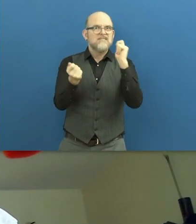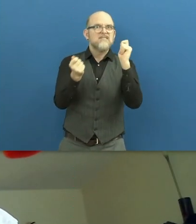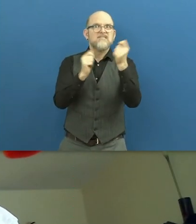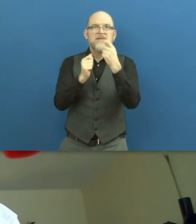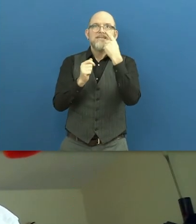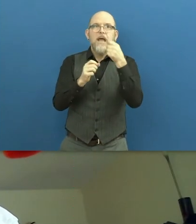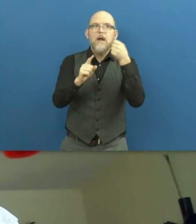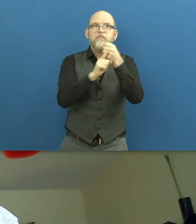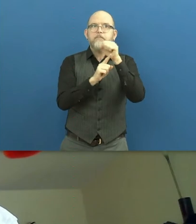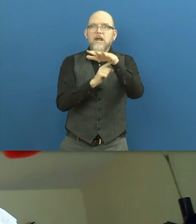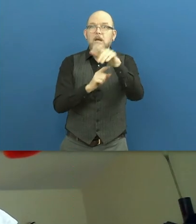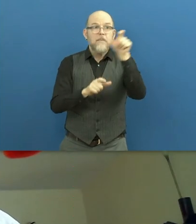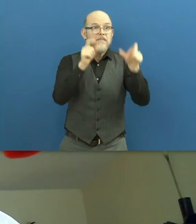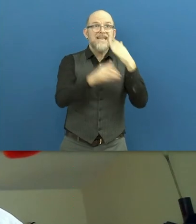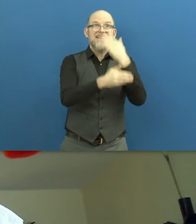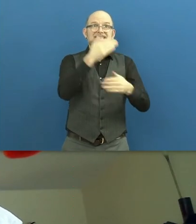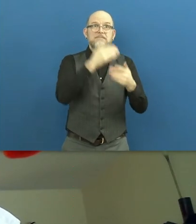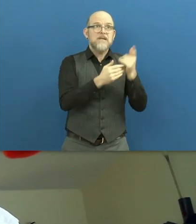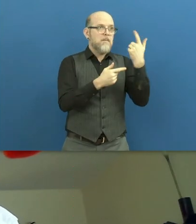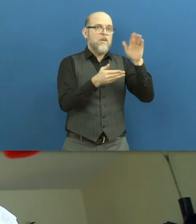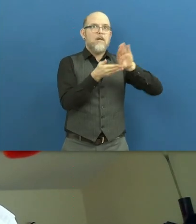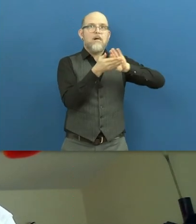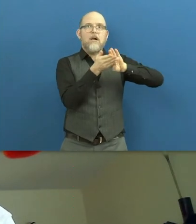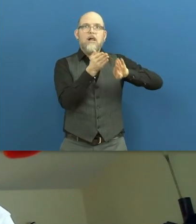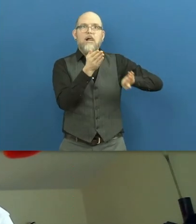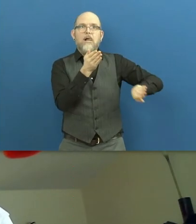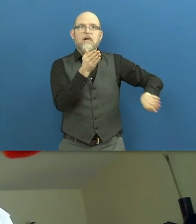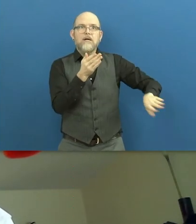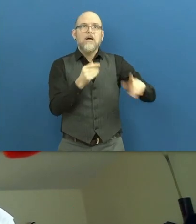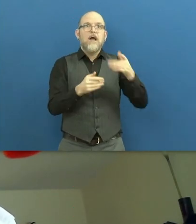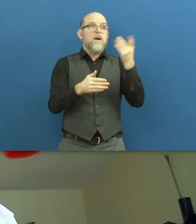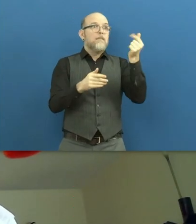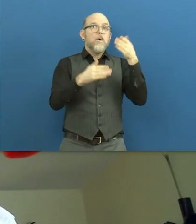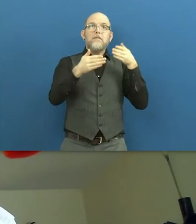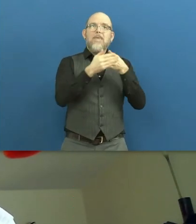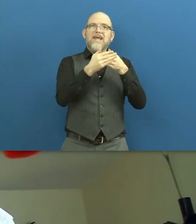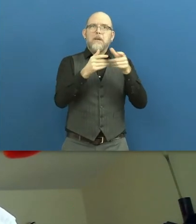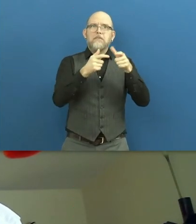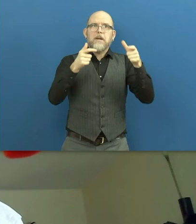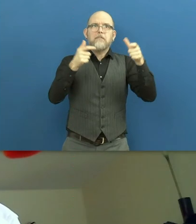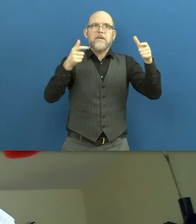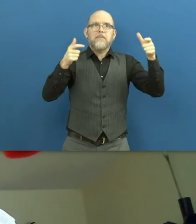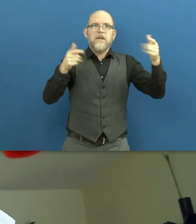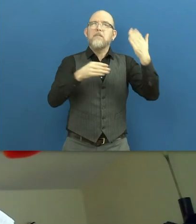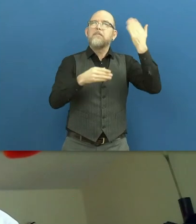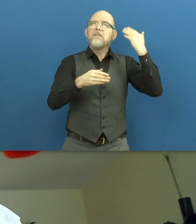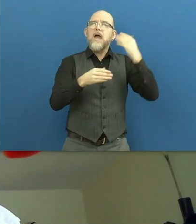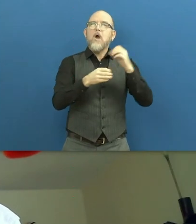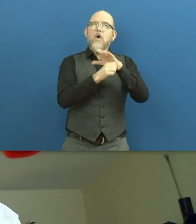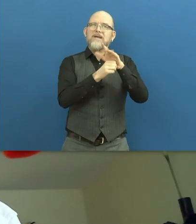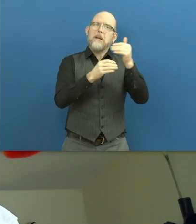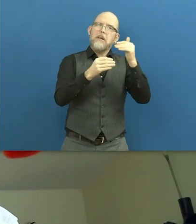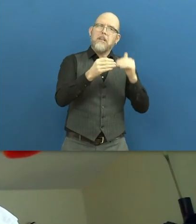disabilities, particularly as they faced significant exclusions and barriers even before the pandemic hit.